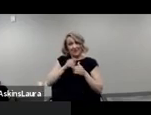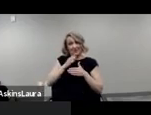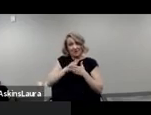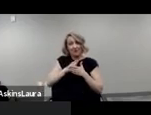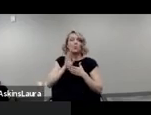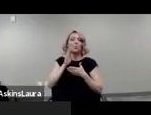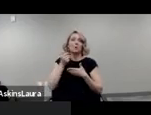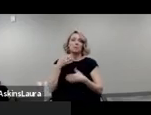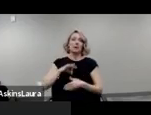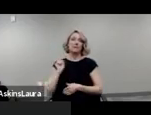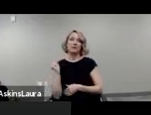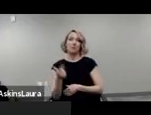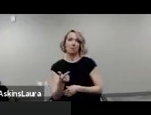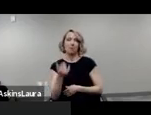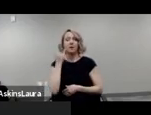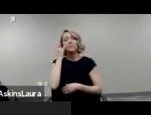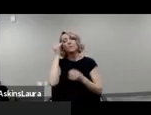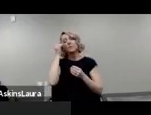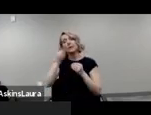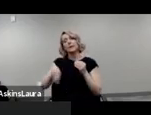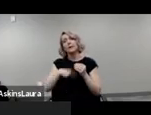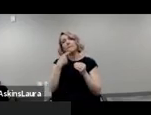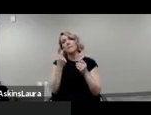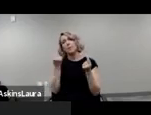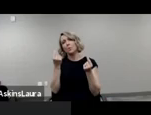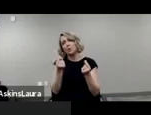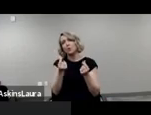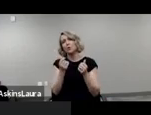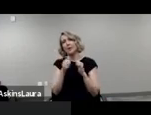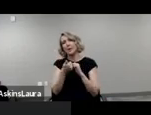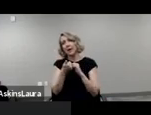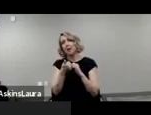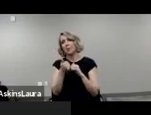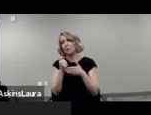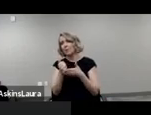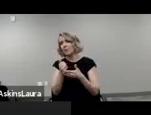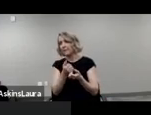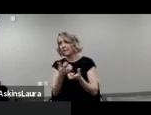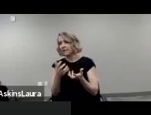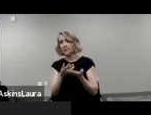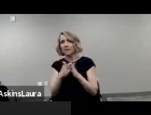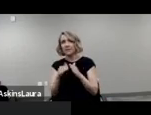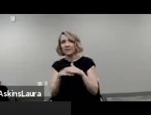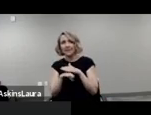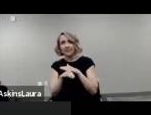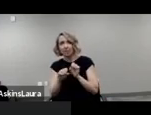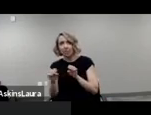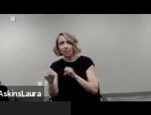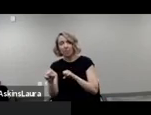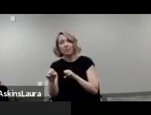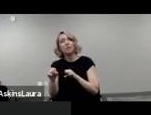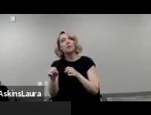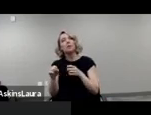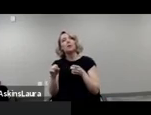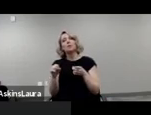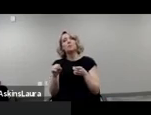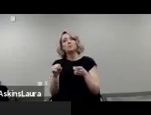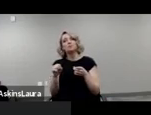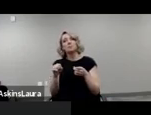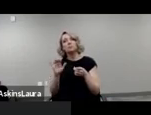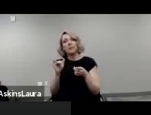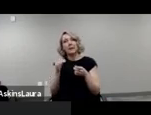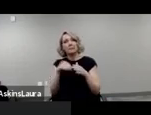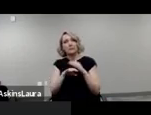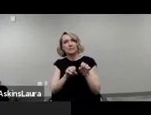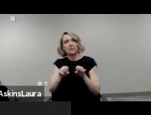think about how to make your virtual and in-person activities accessible. Something as simple as adding a reasonable accommodation